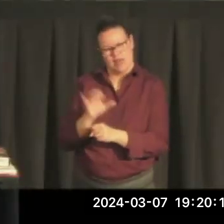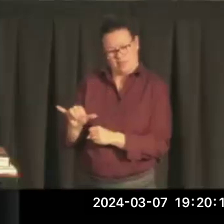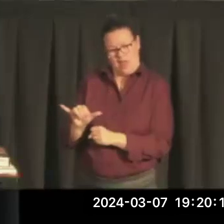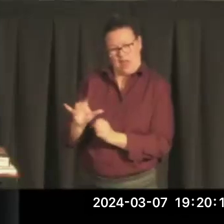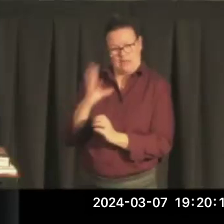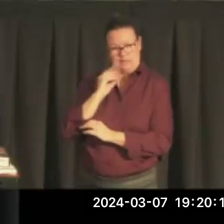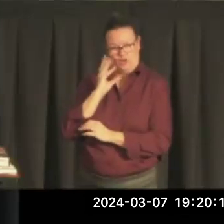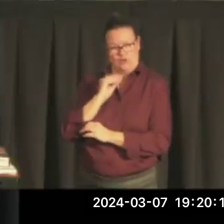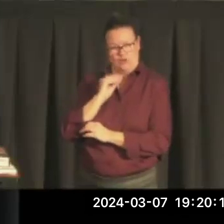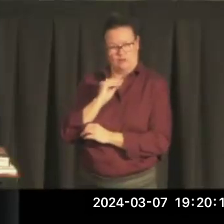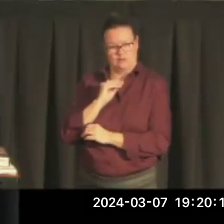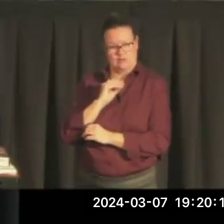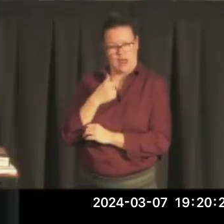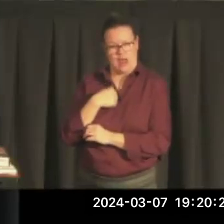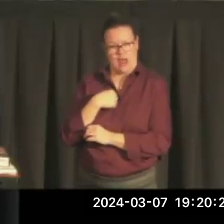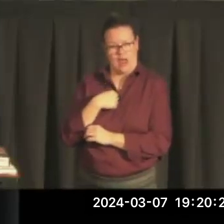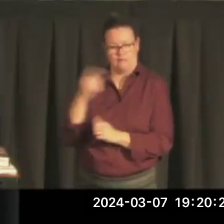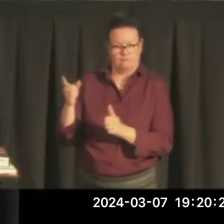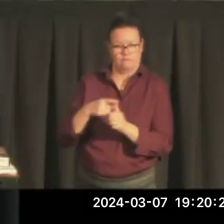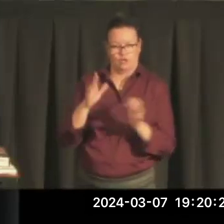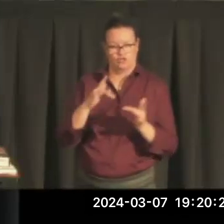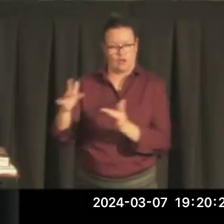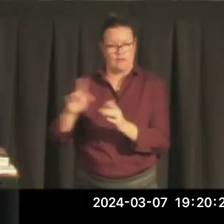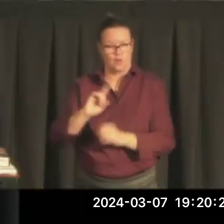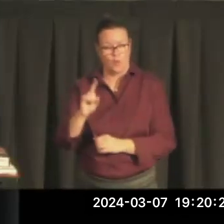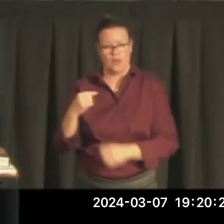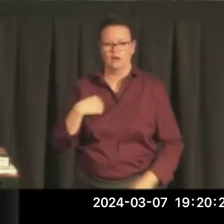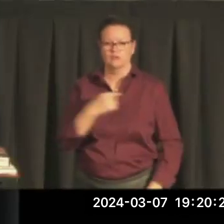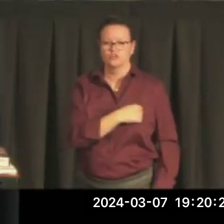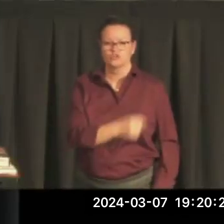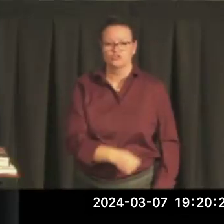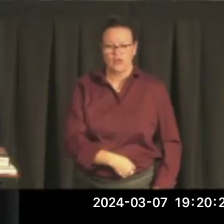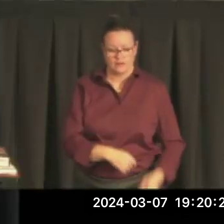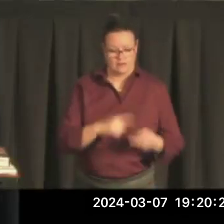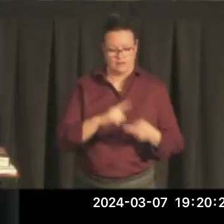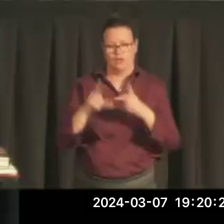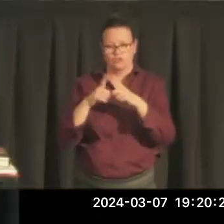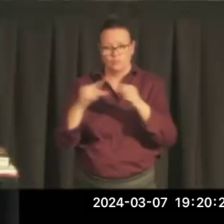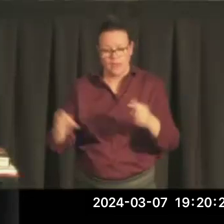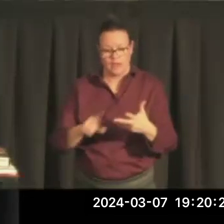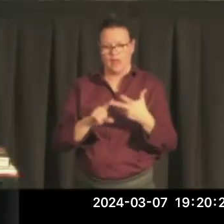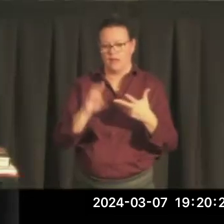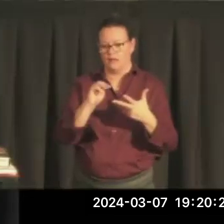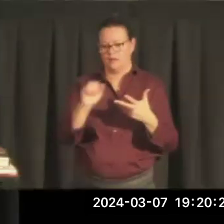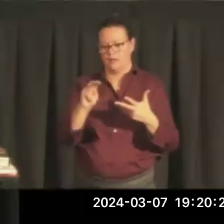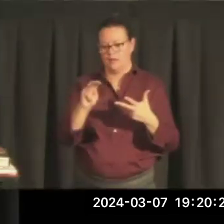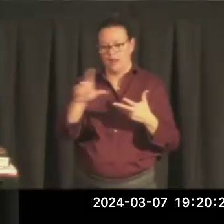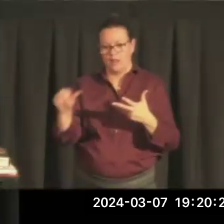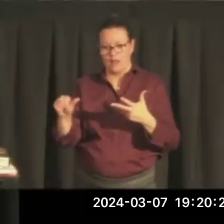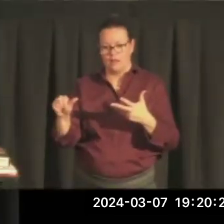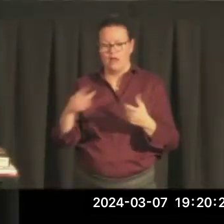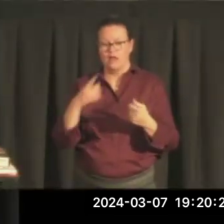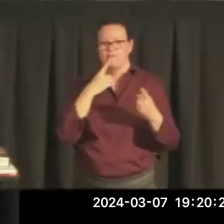that I first traveled to Manila to China, to Japan. Finally, my boyhood